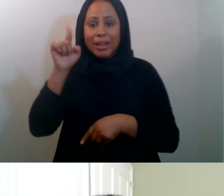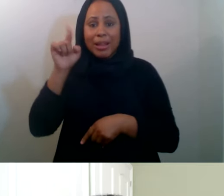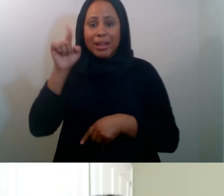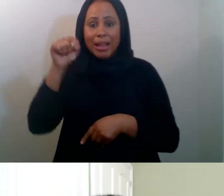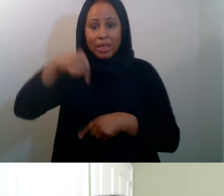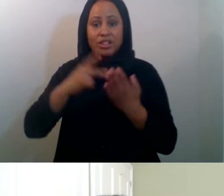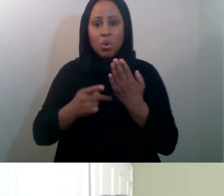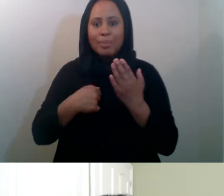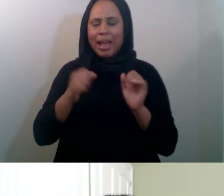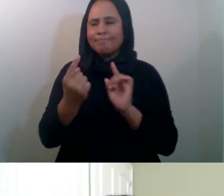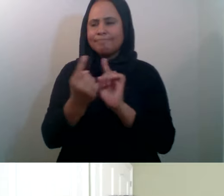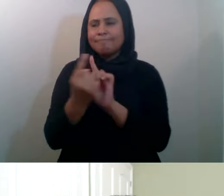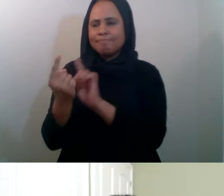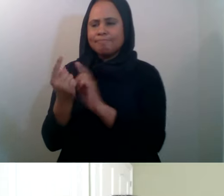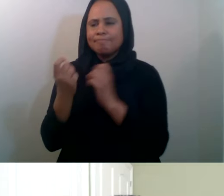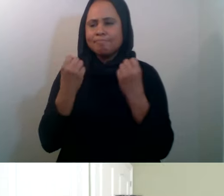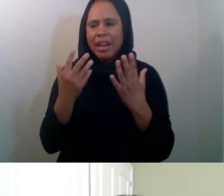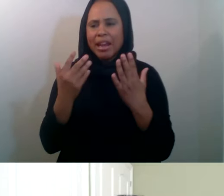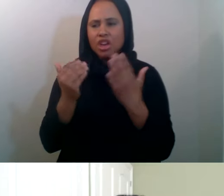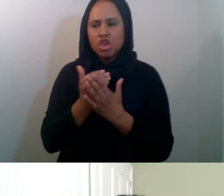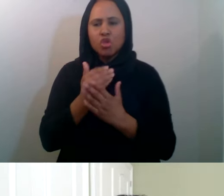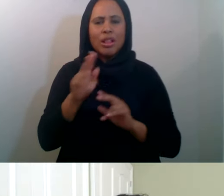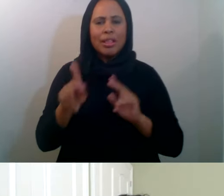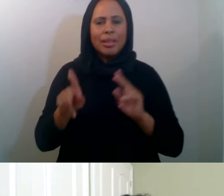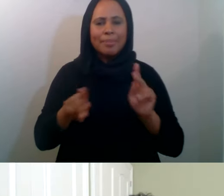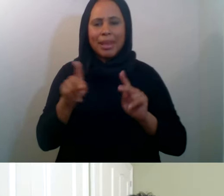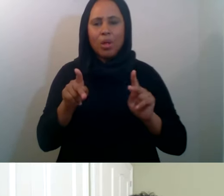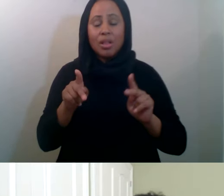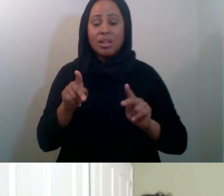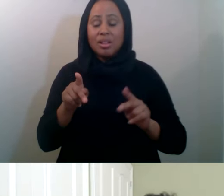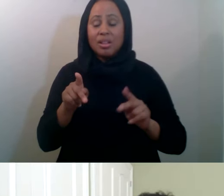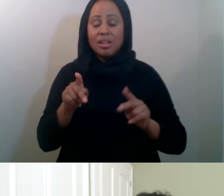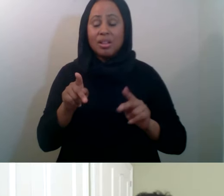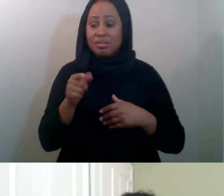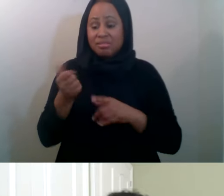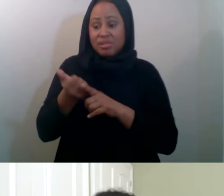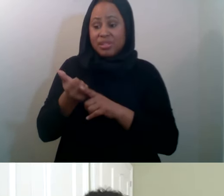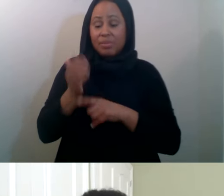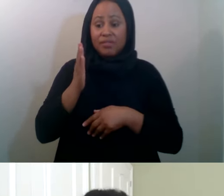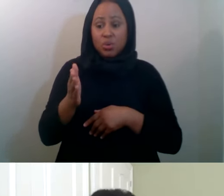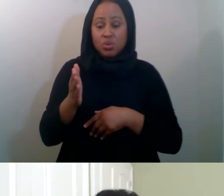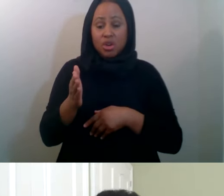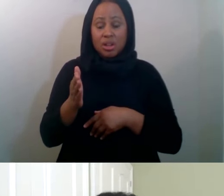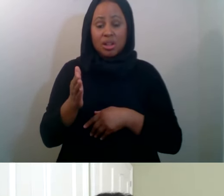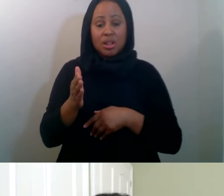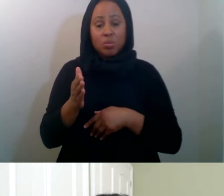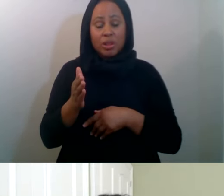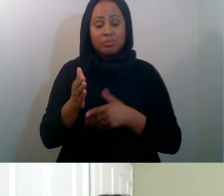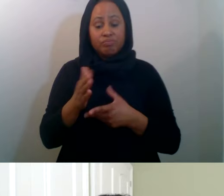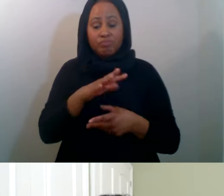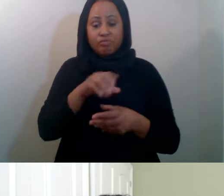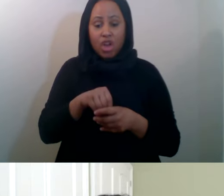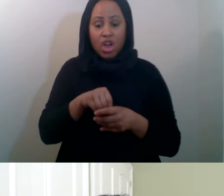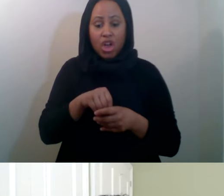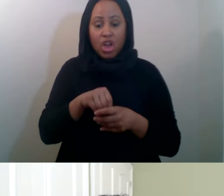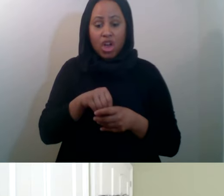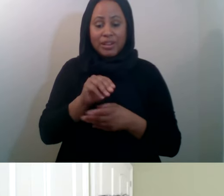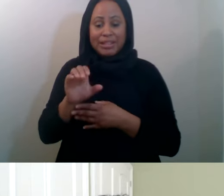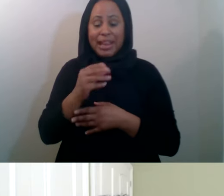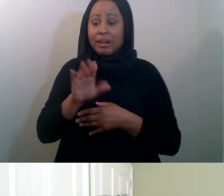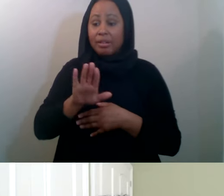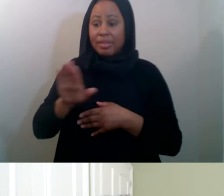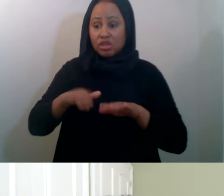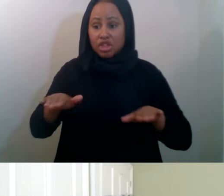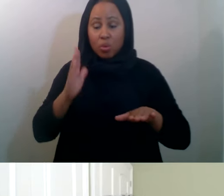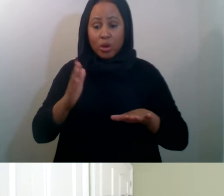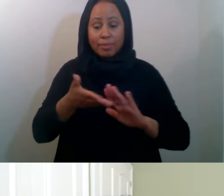so many new faces that are going to be the new faces of MCC and their children will be the children of MCC. And